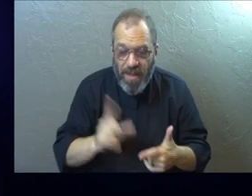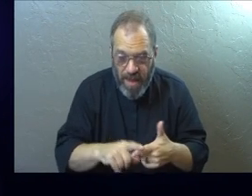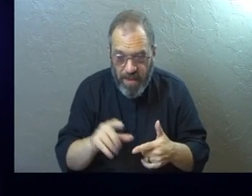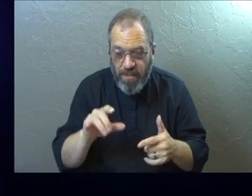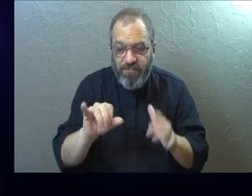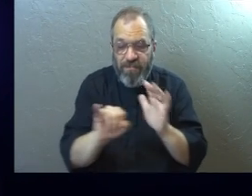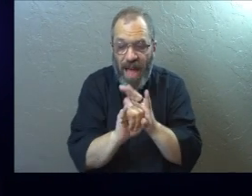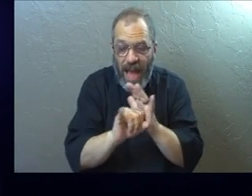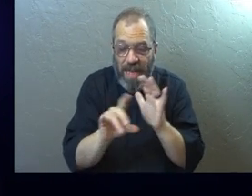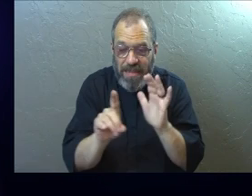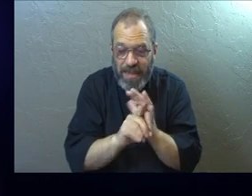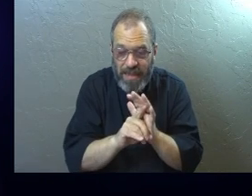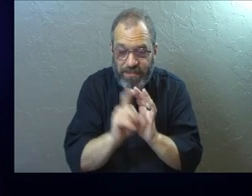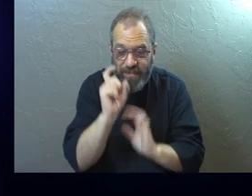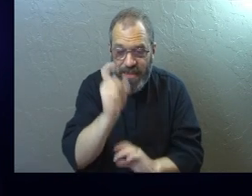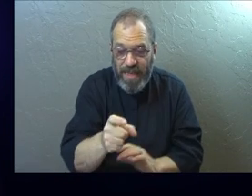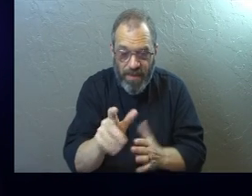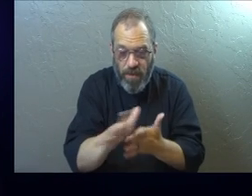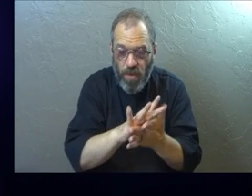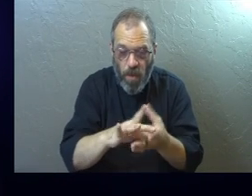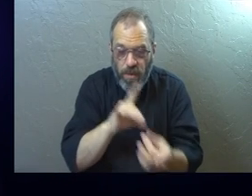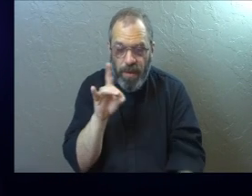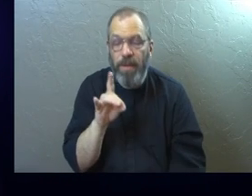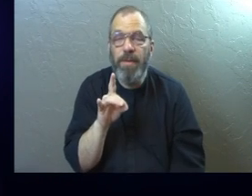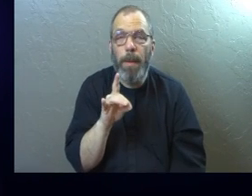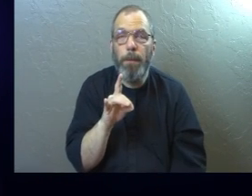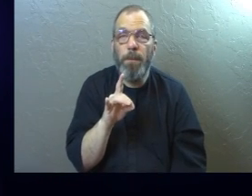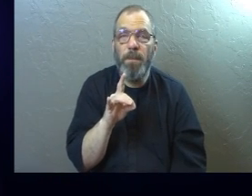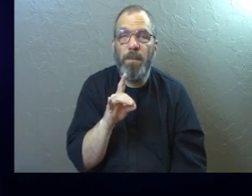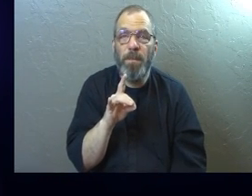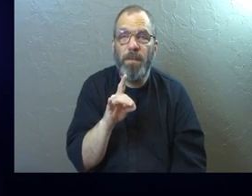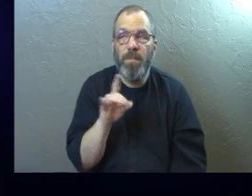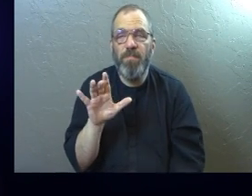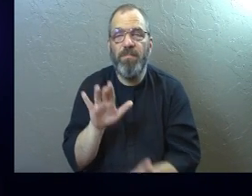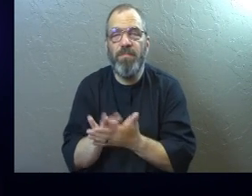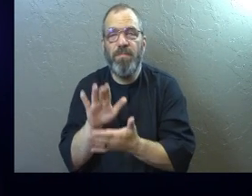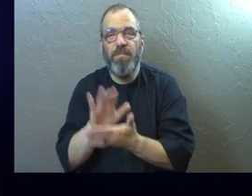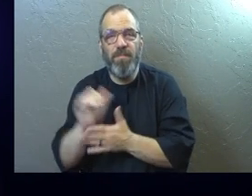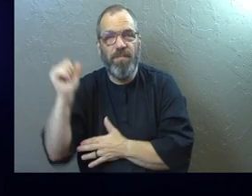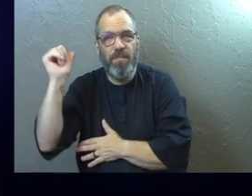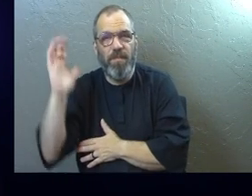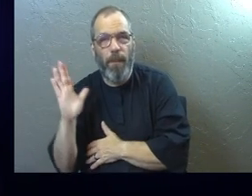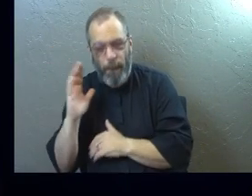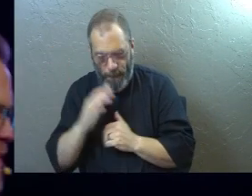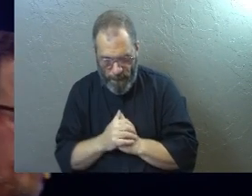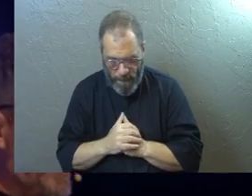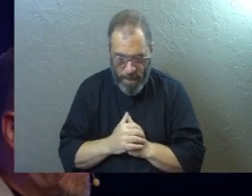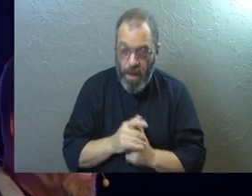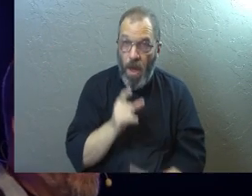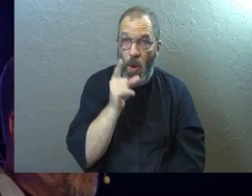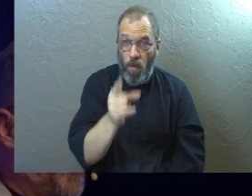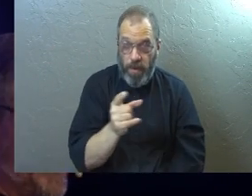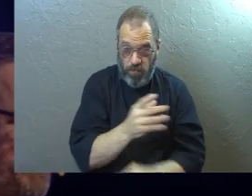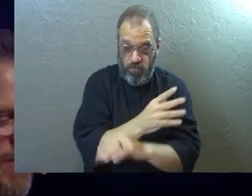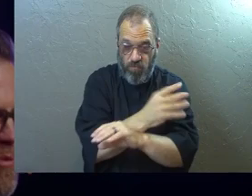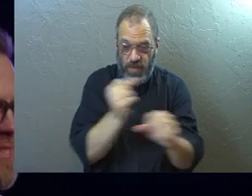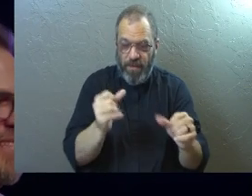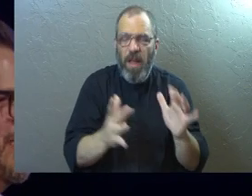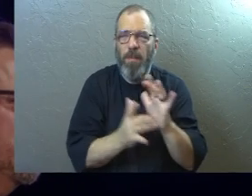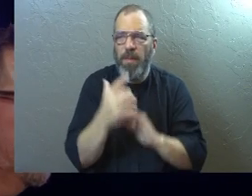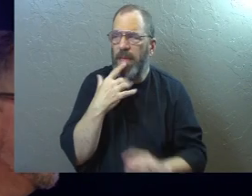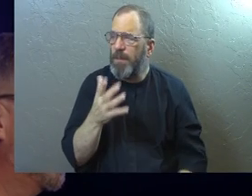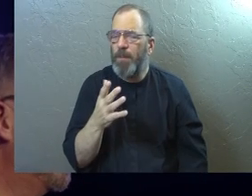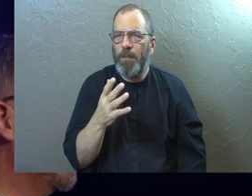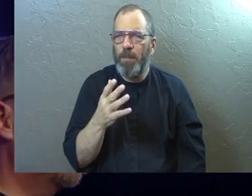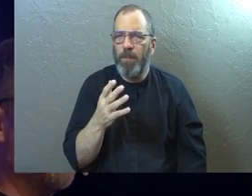identified you as his own by giving you the Holy Spirit. Praise God. When you get saved, the way the Bible